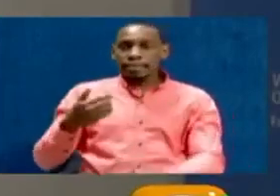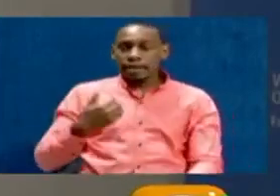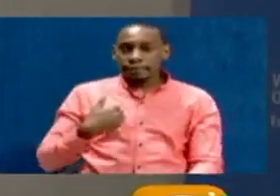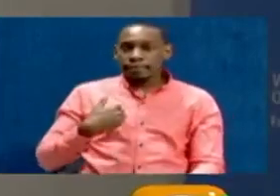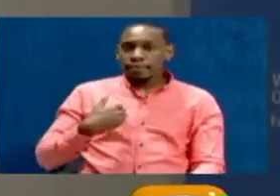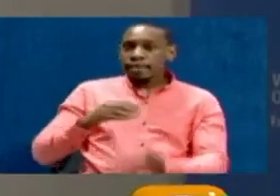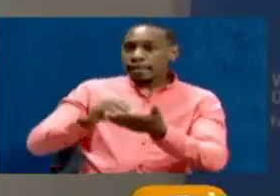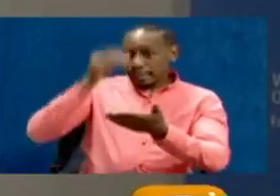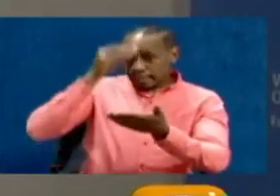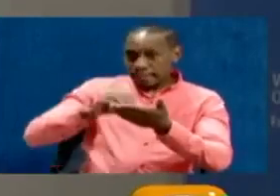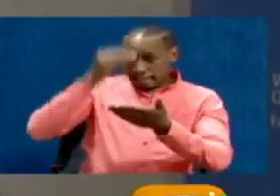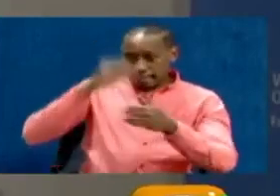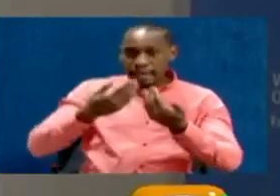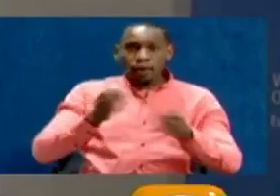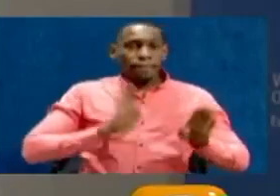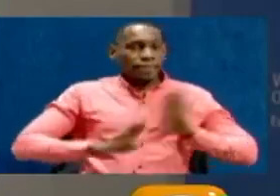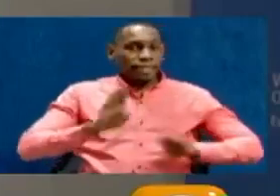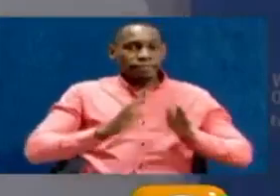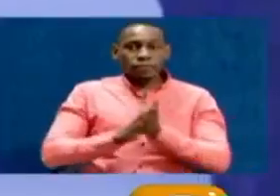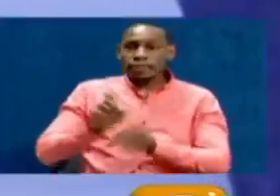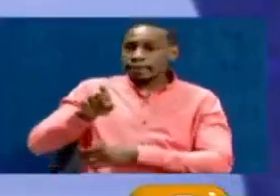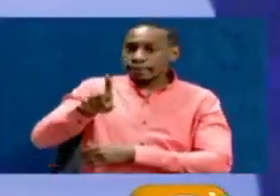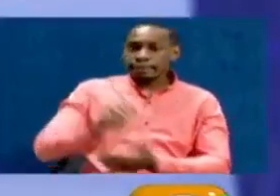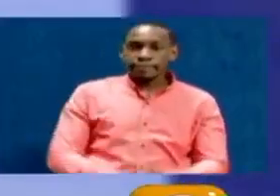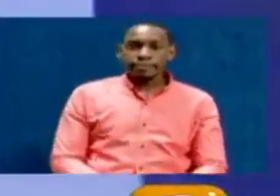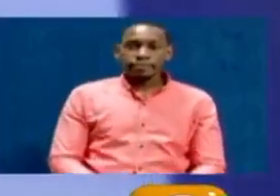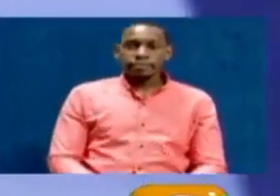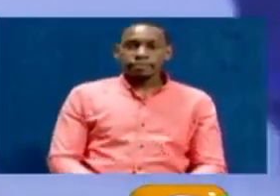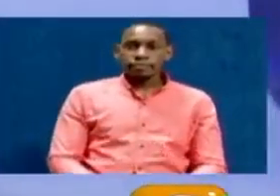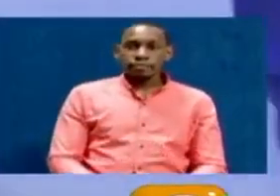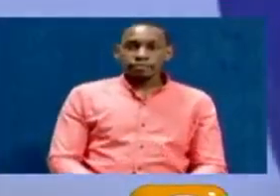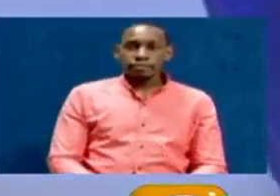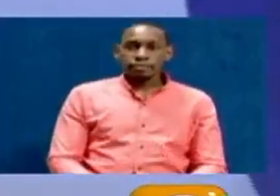learning how to behave with the virus. Pamela Sigge, Citizen TV.